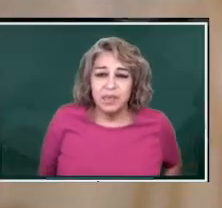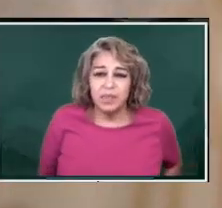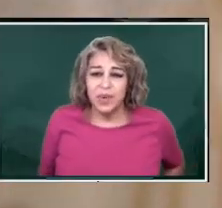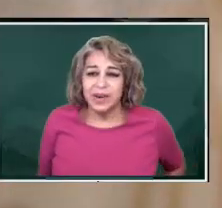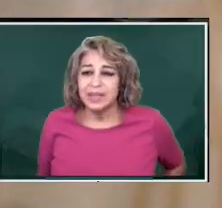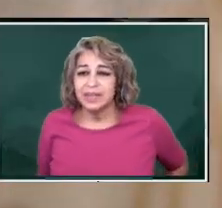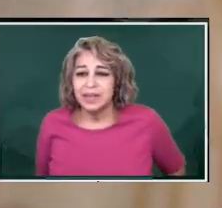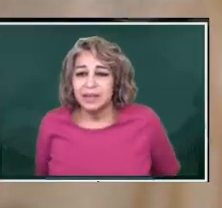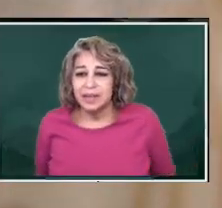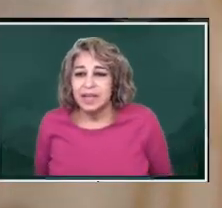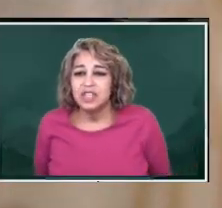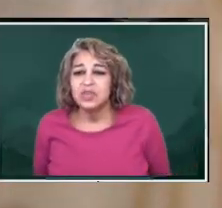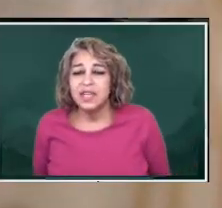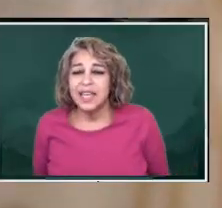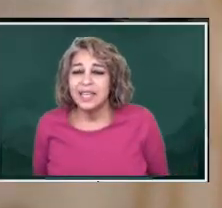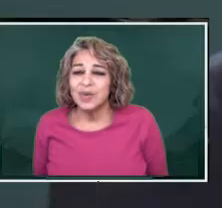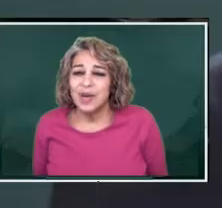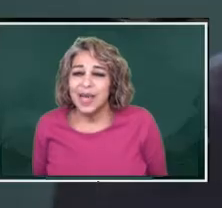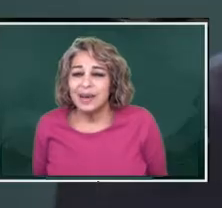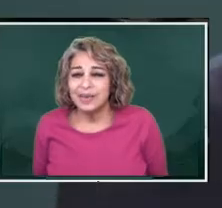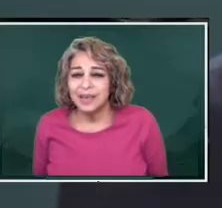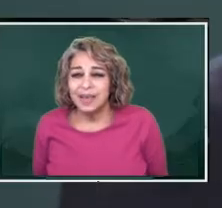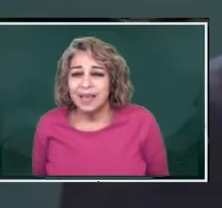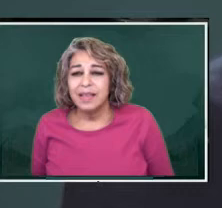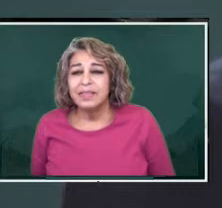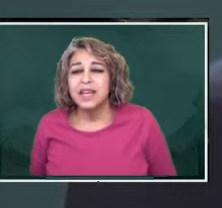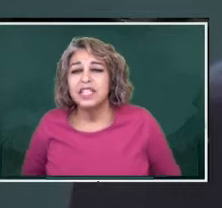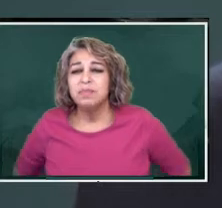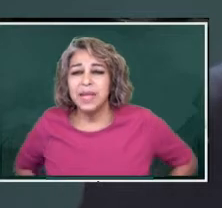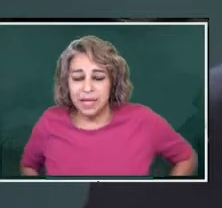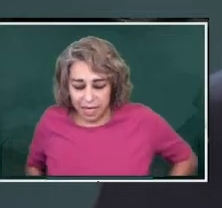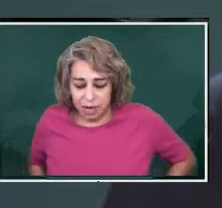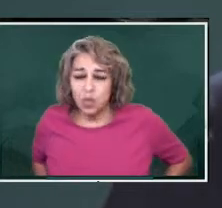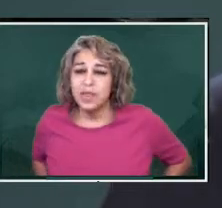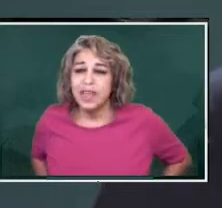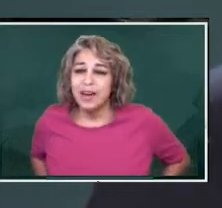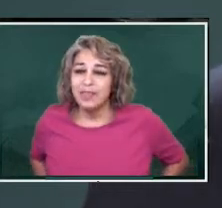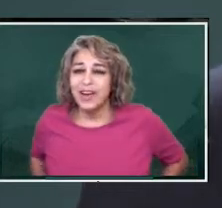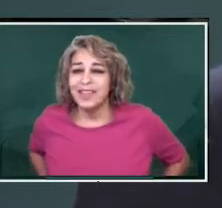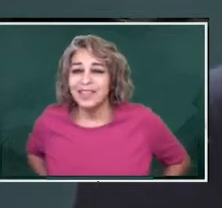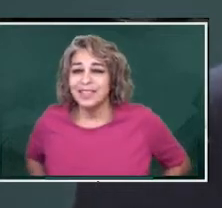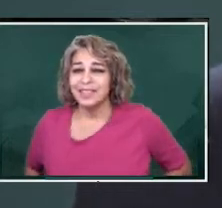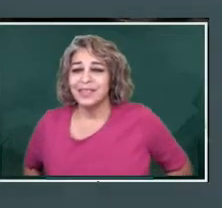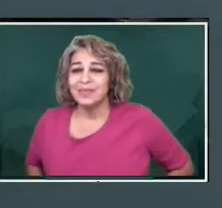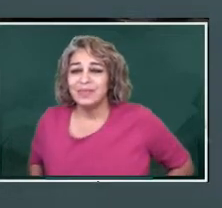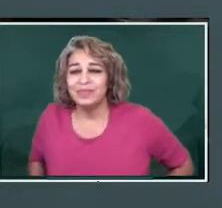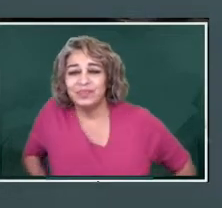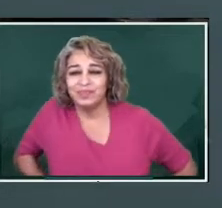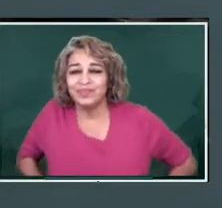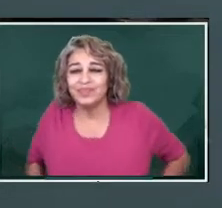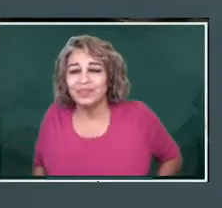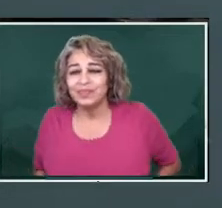is very important to take into account, that it's being done without violence,